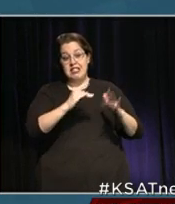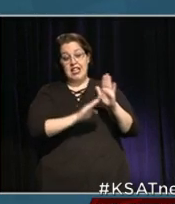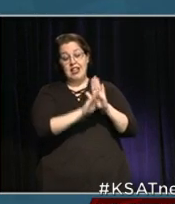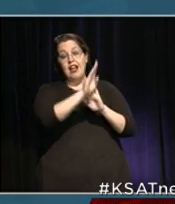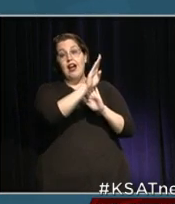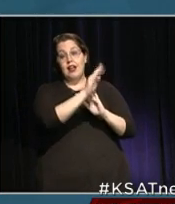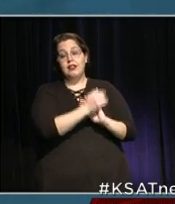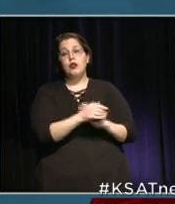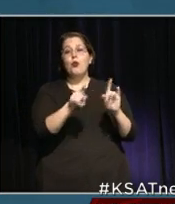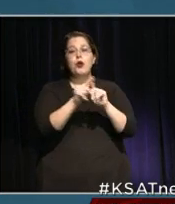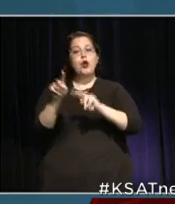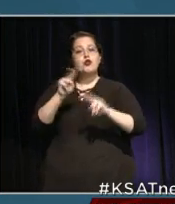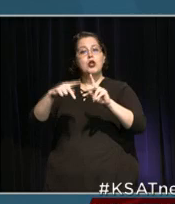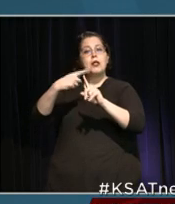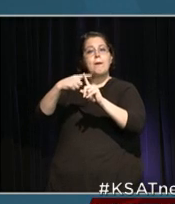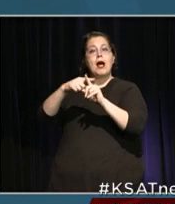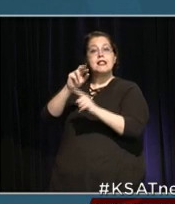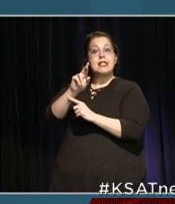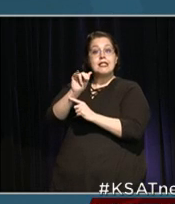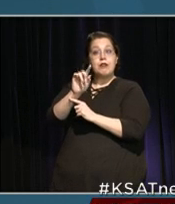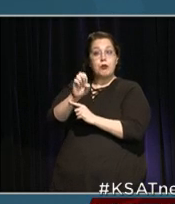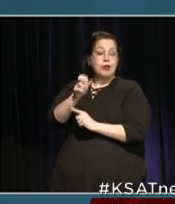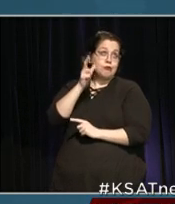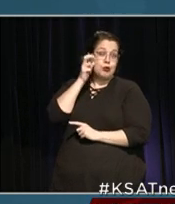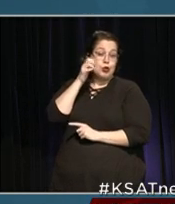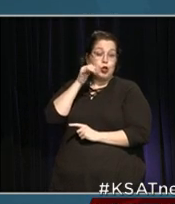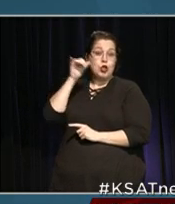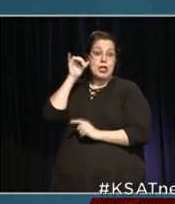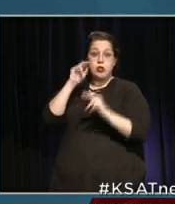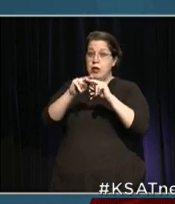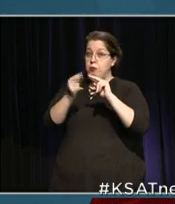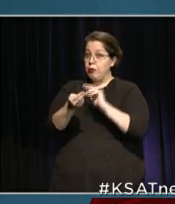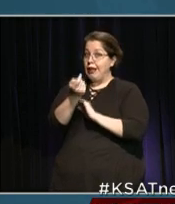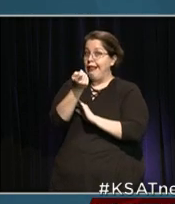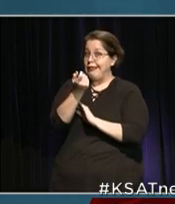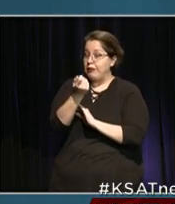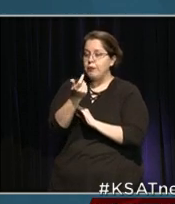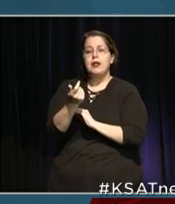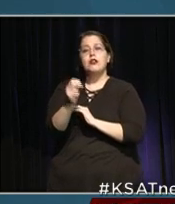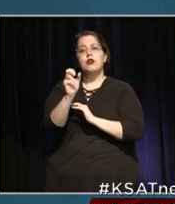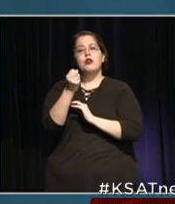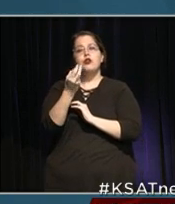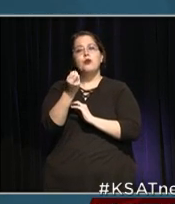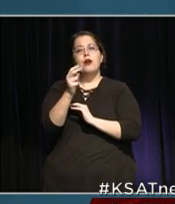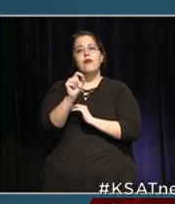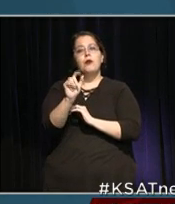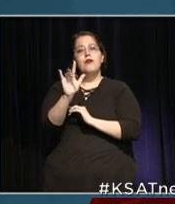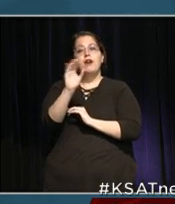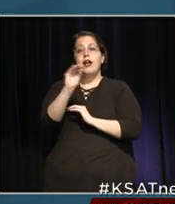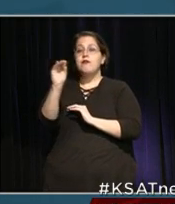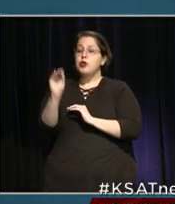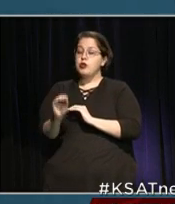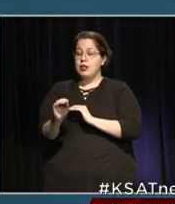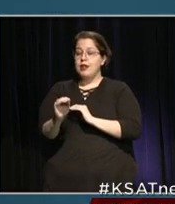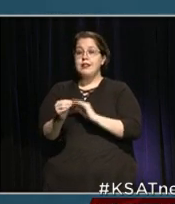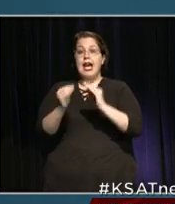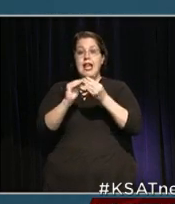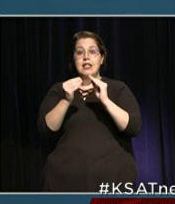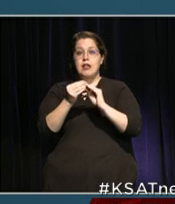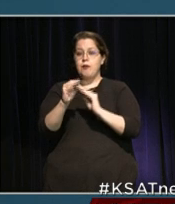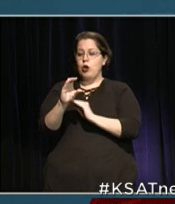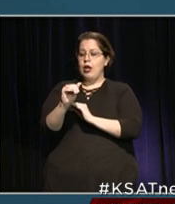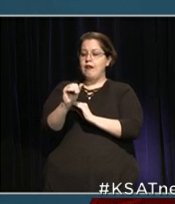We also look at the positivity rate, which, as you heard yesterday, declined slightly to 12.5%, and the number of cases